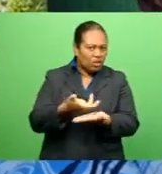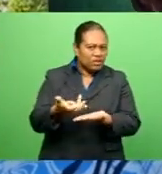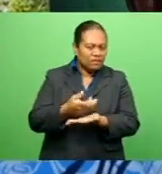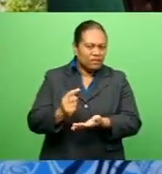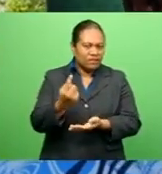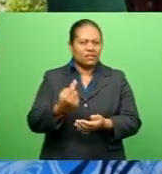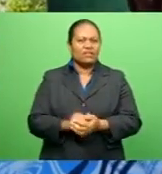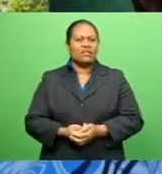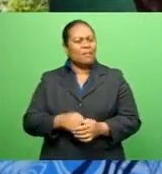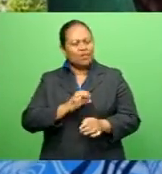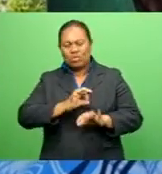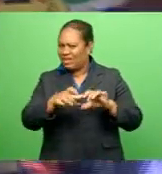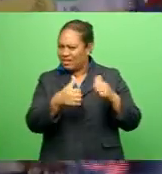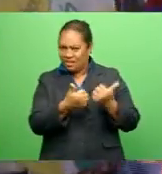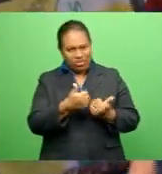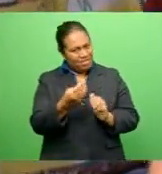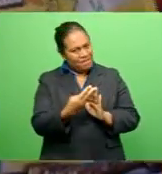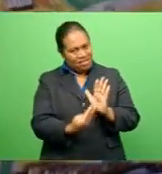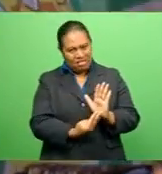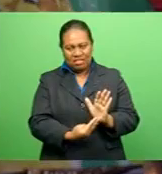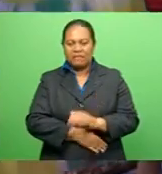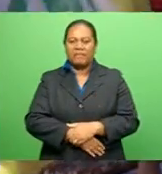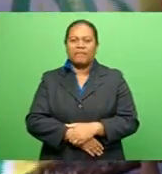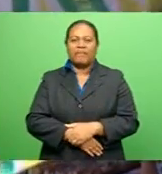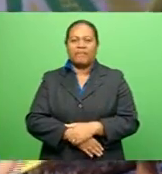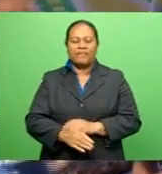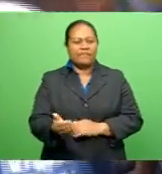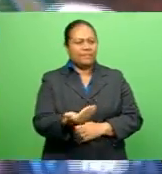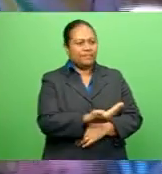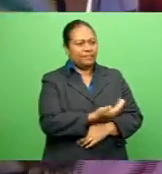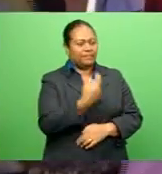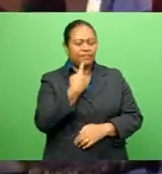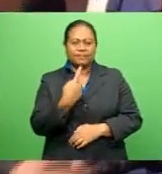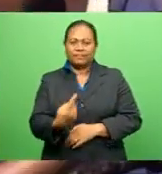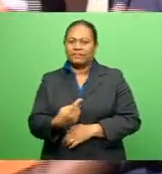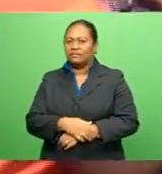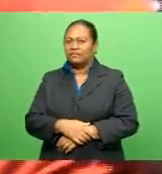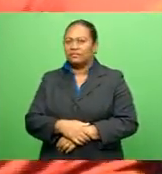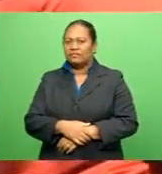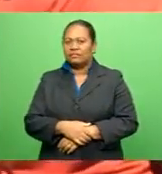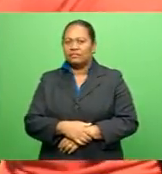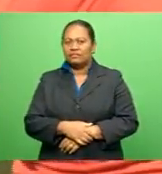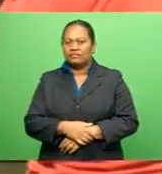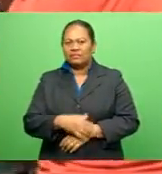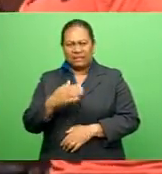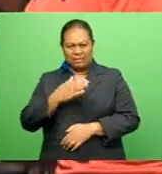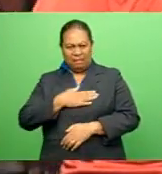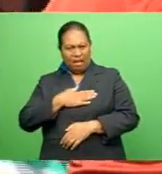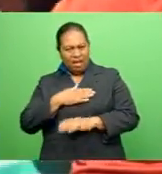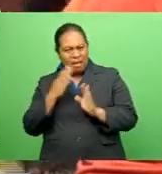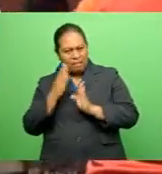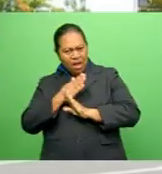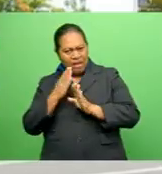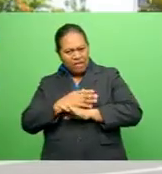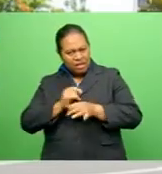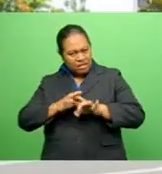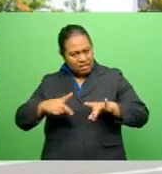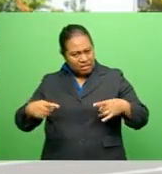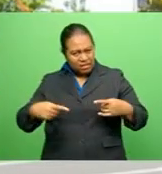agree with the bill It's no good Like it's my private property